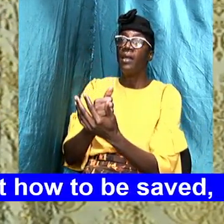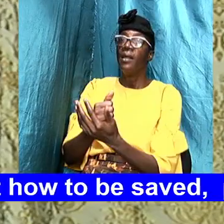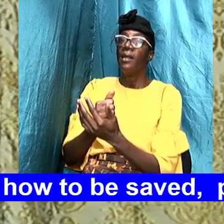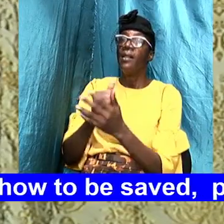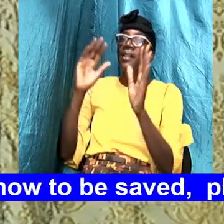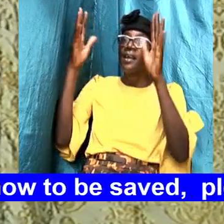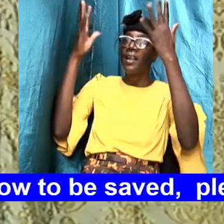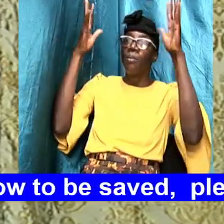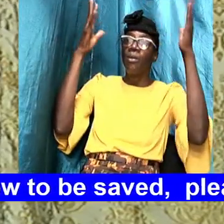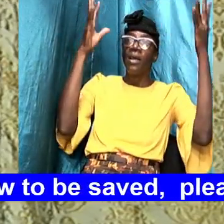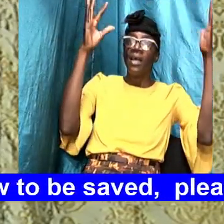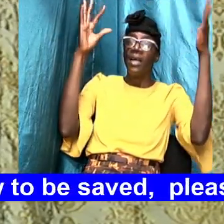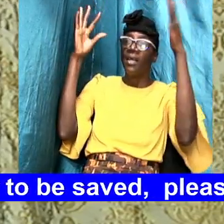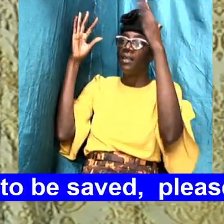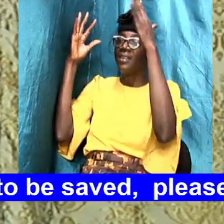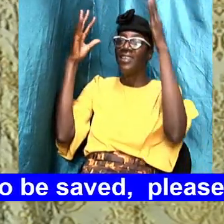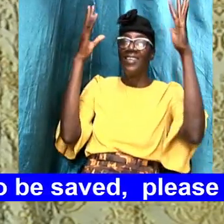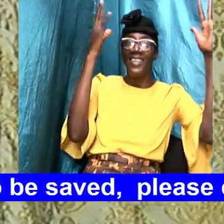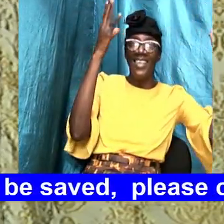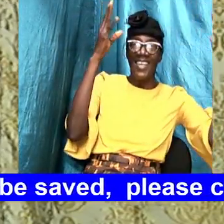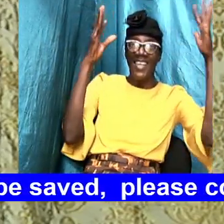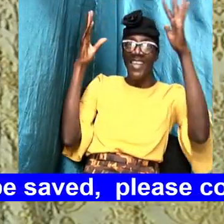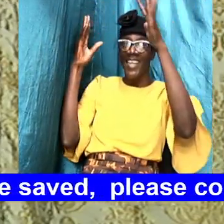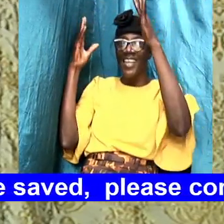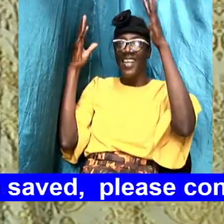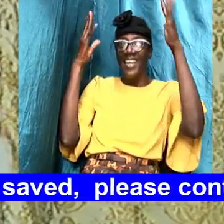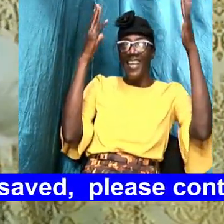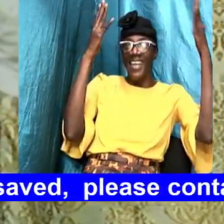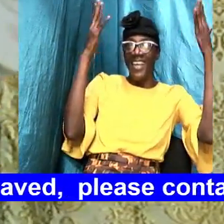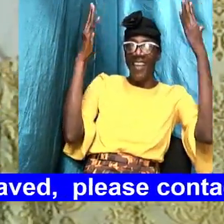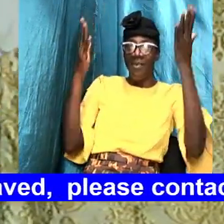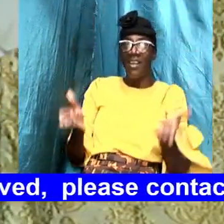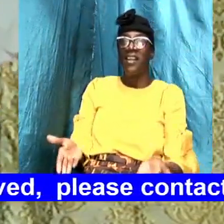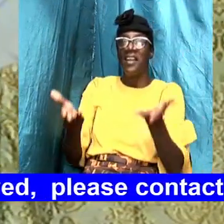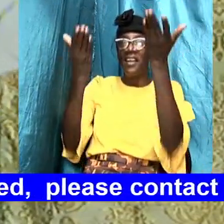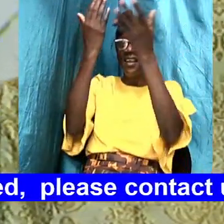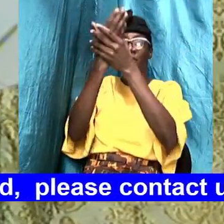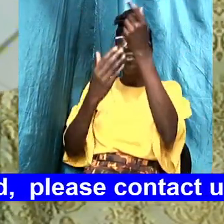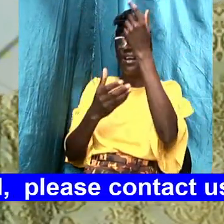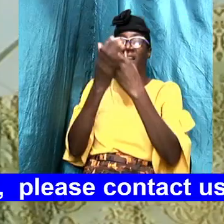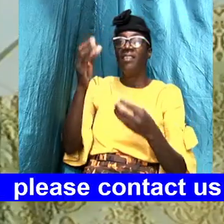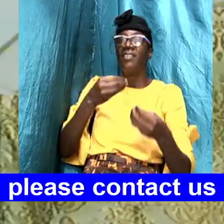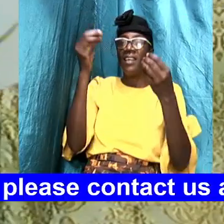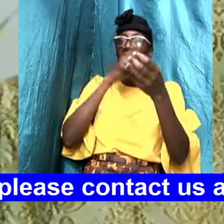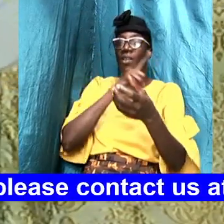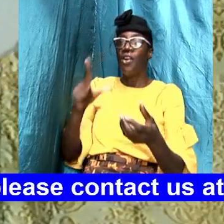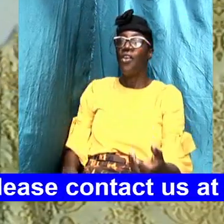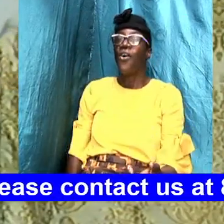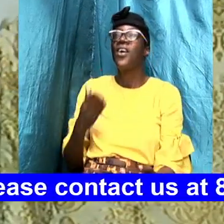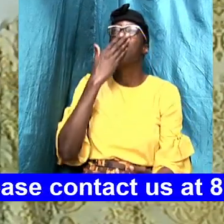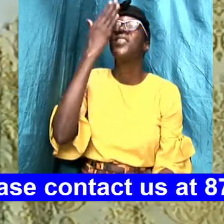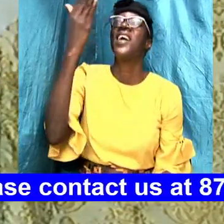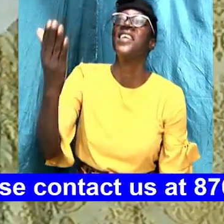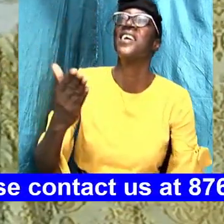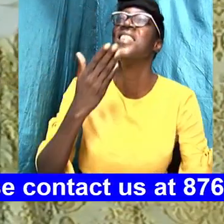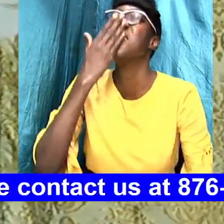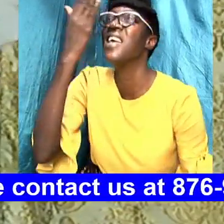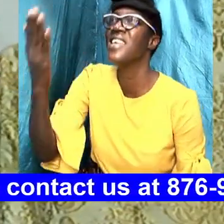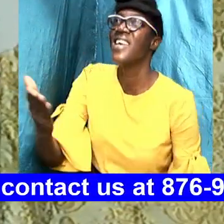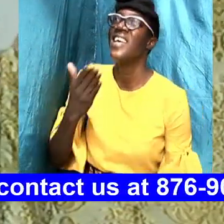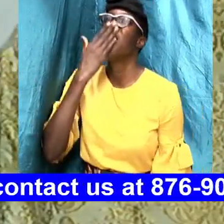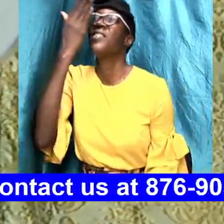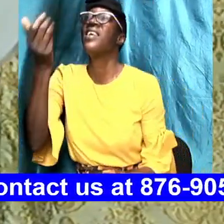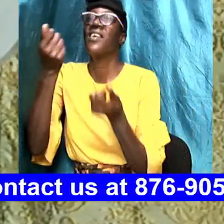name somebody clap your hands to the Lord clap your hands to the Lord amen lift your hands lift your hands and give the Lord thanks thank you Jesus thank you for your